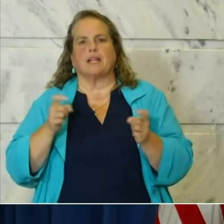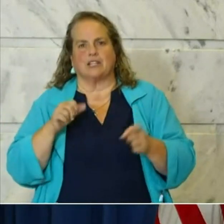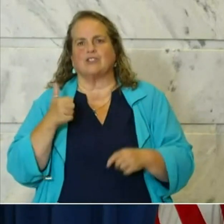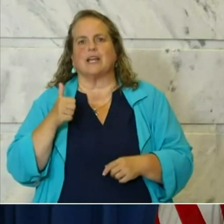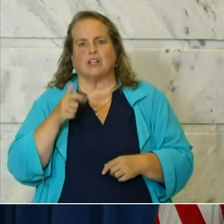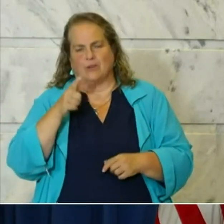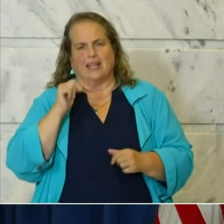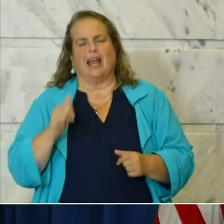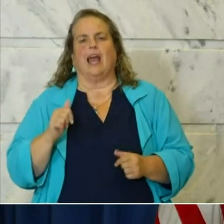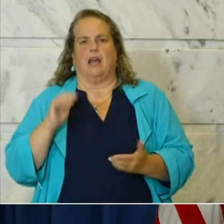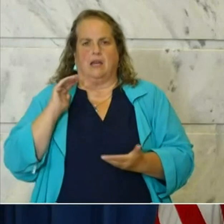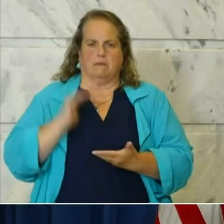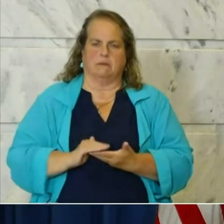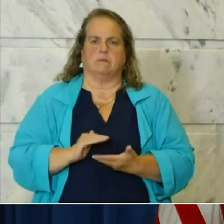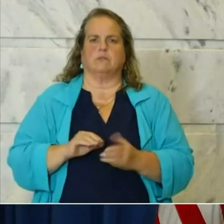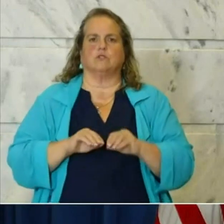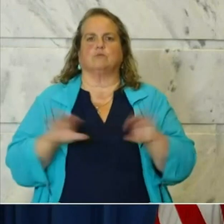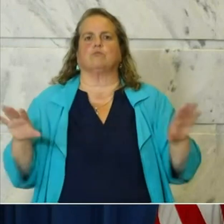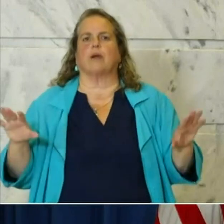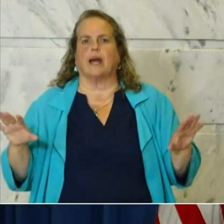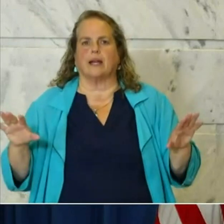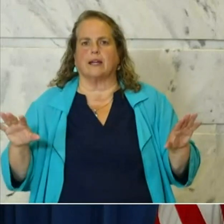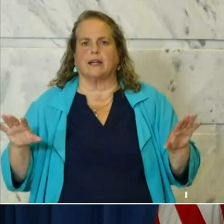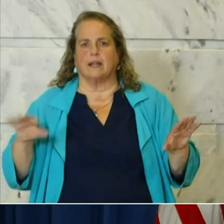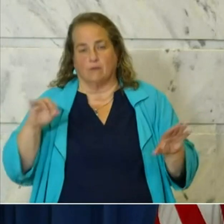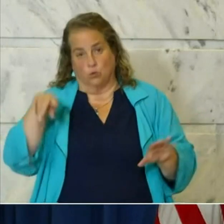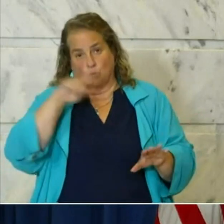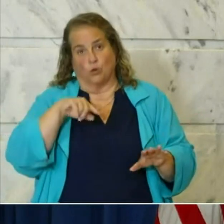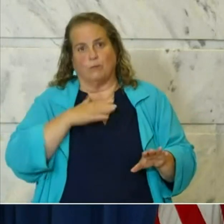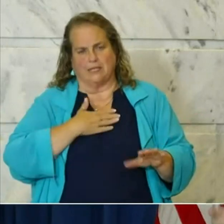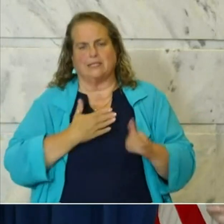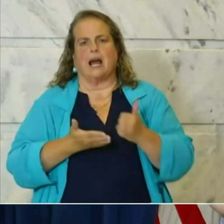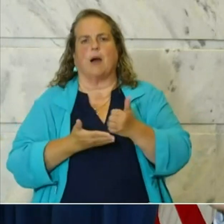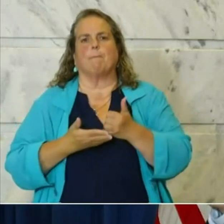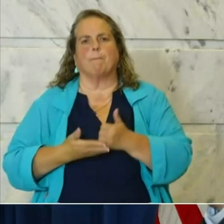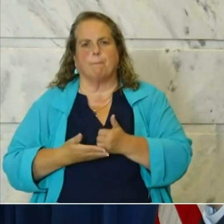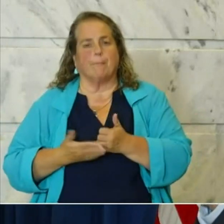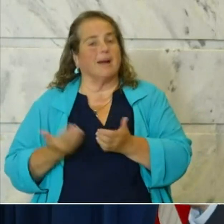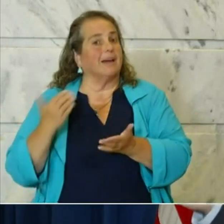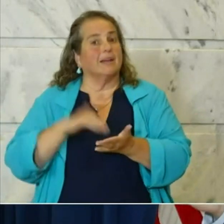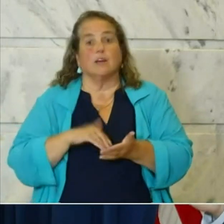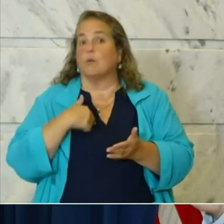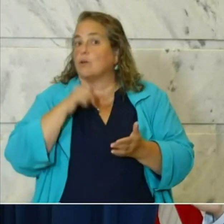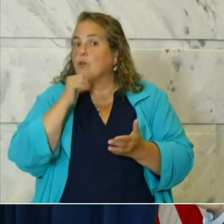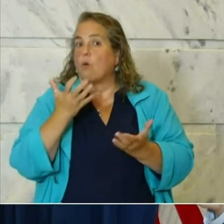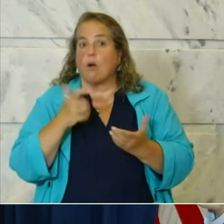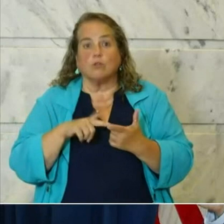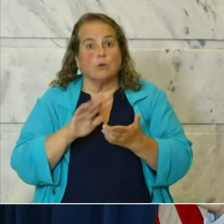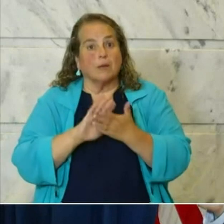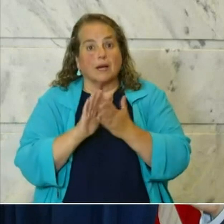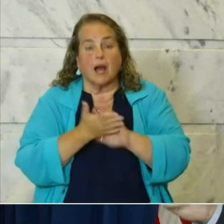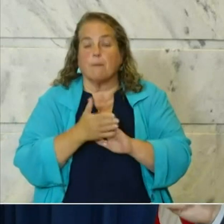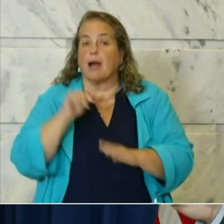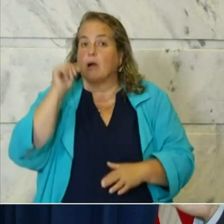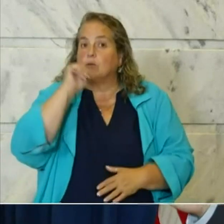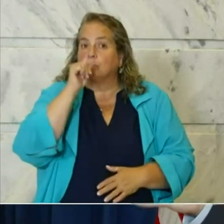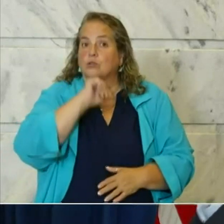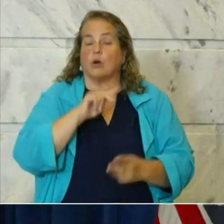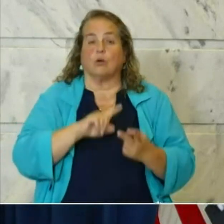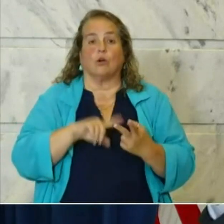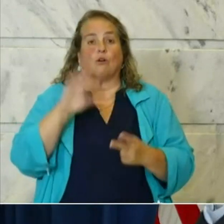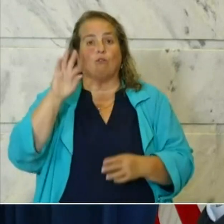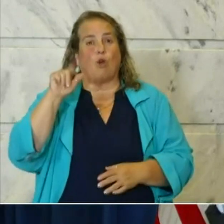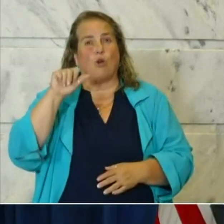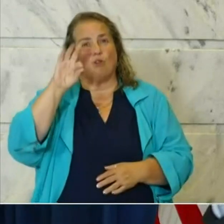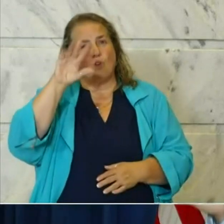spread. And if everybody could help us out with that again, we don't want to become Arizona or or Florida. Florida